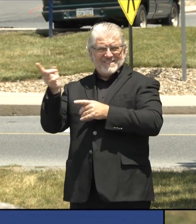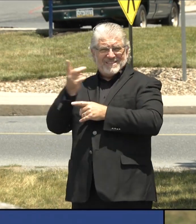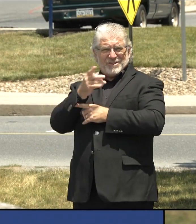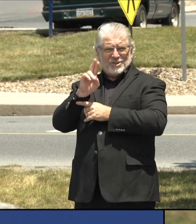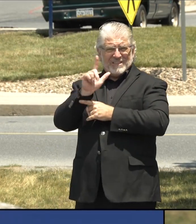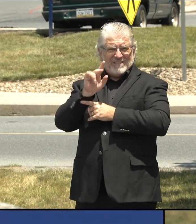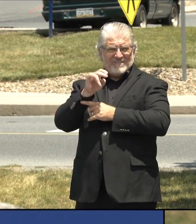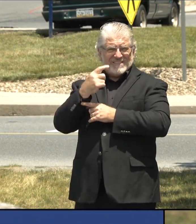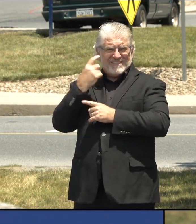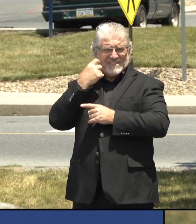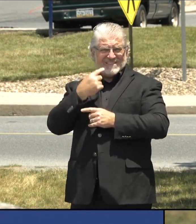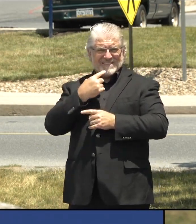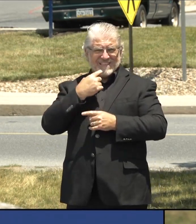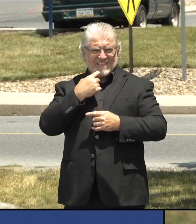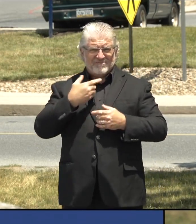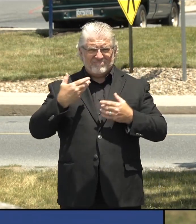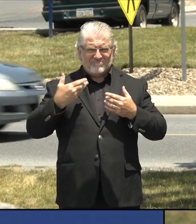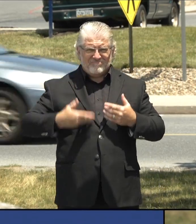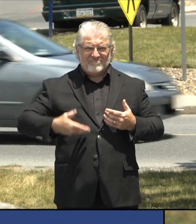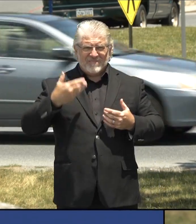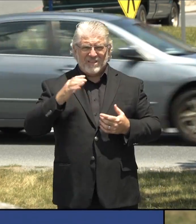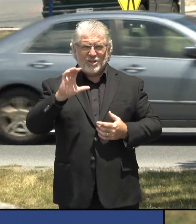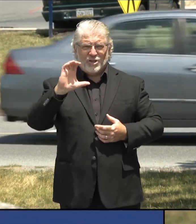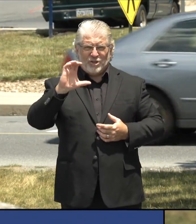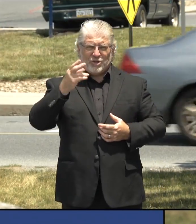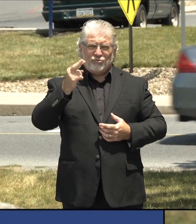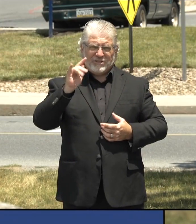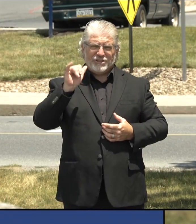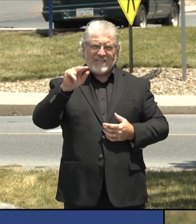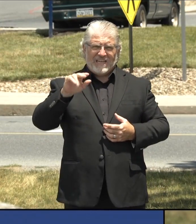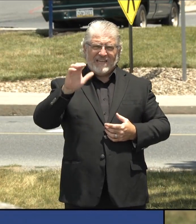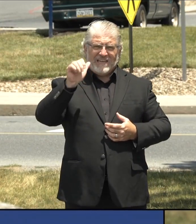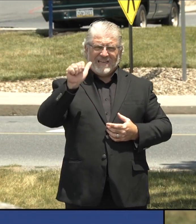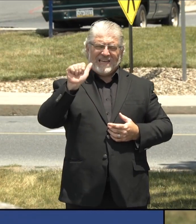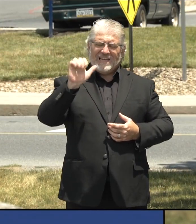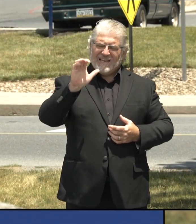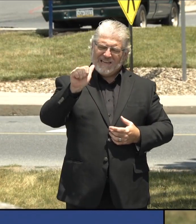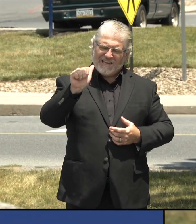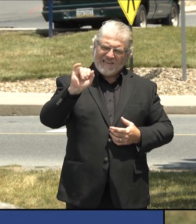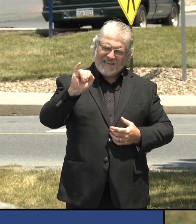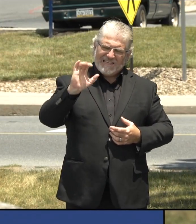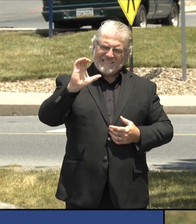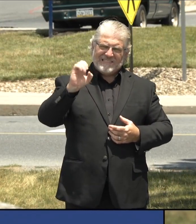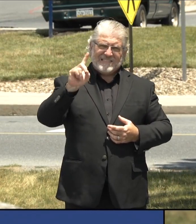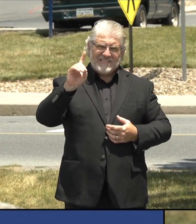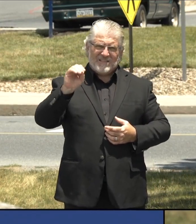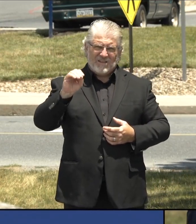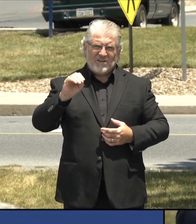Casita. I am the president for UPMC Pinnacle Dauphin Region.